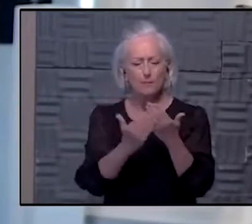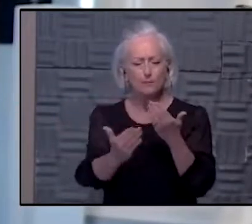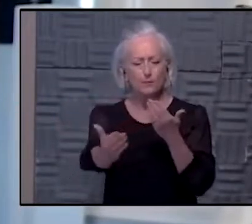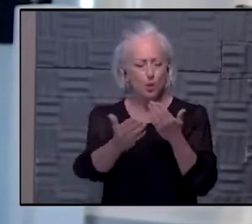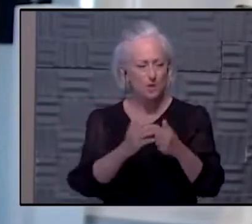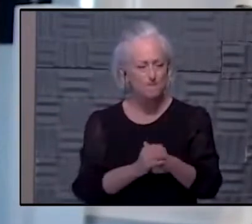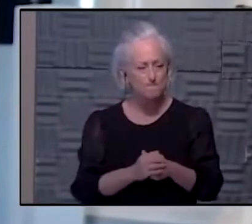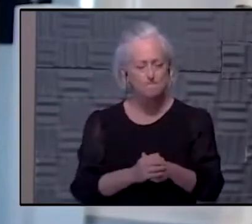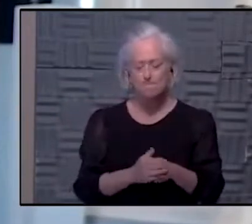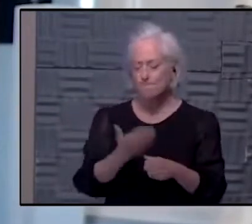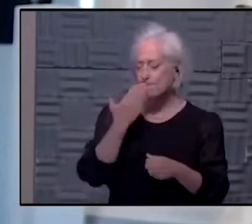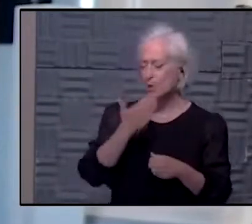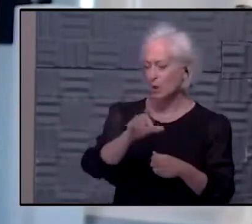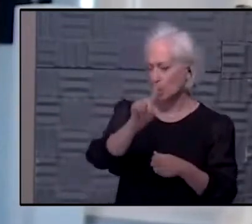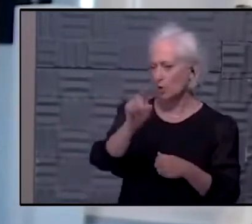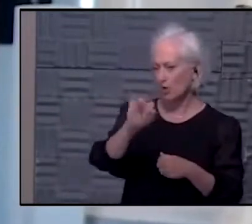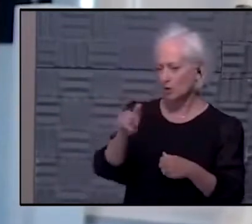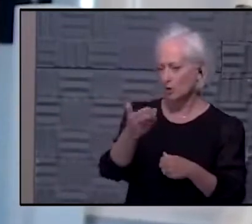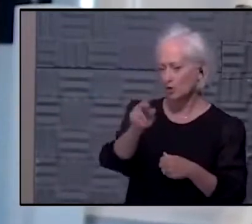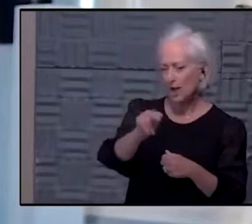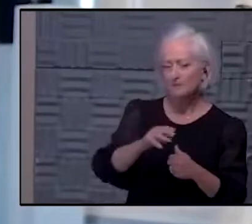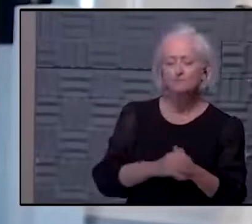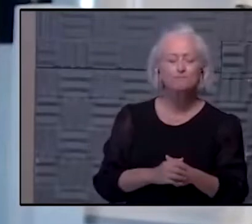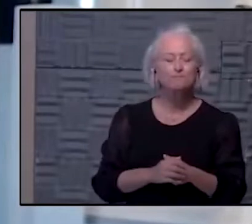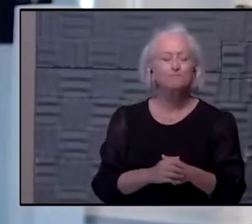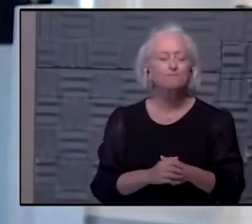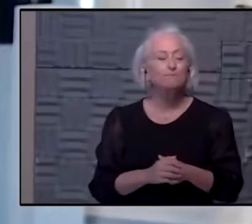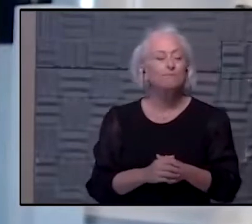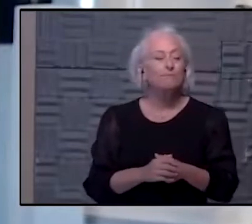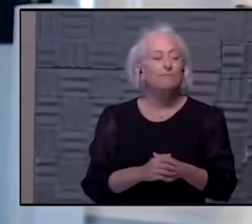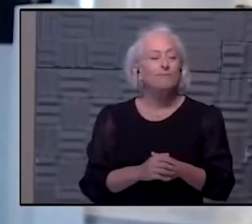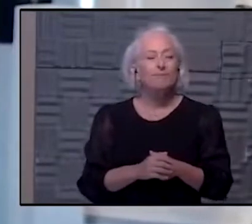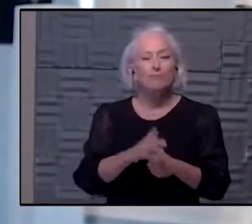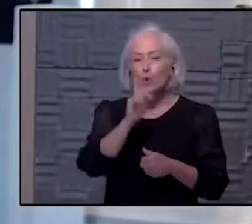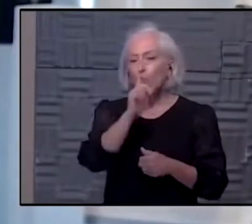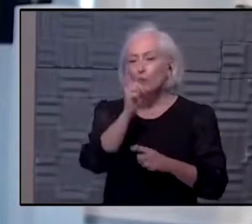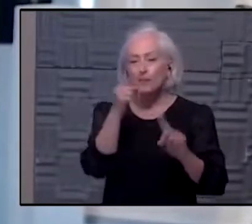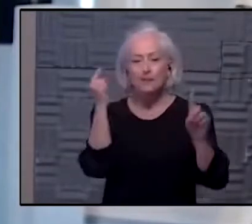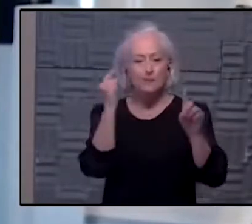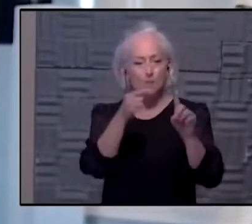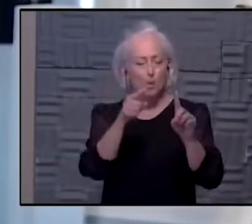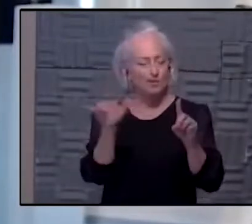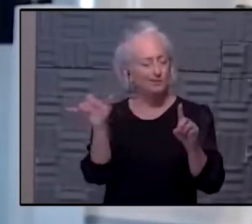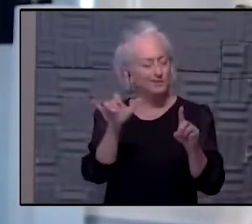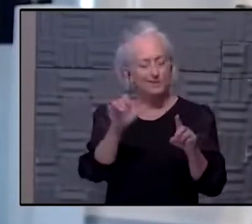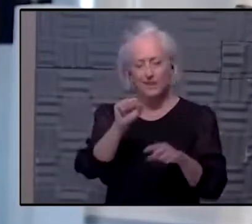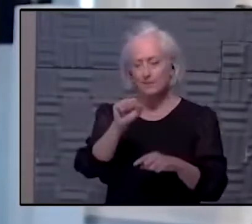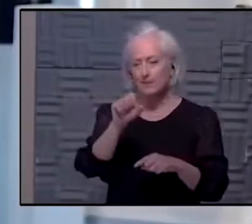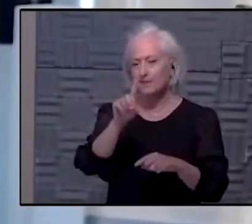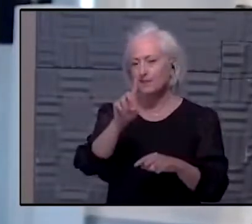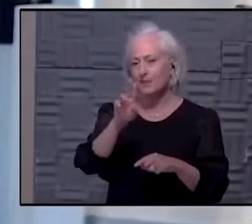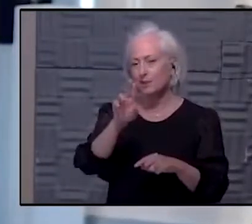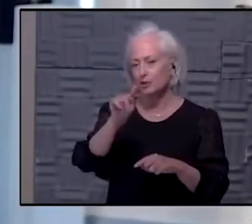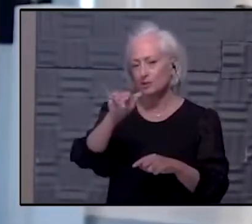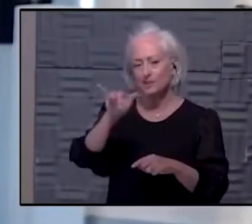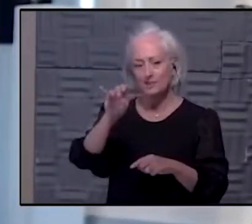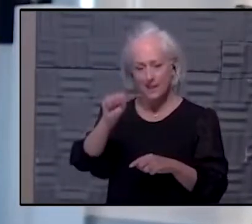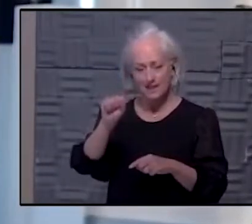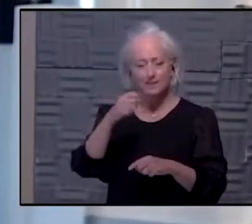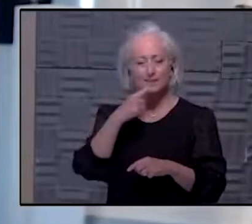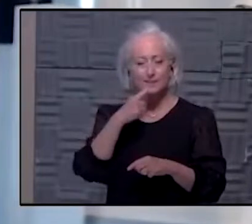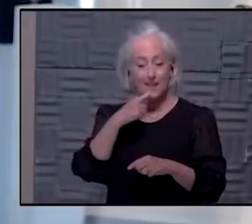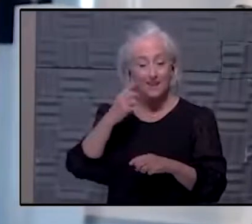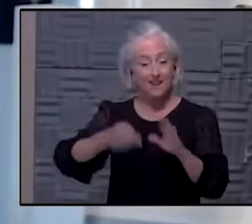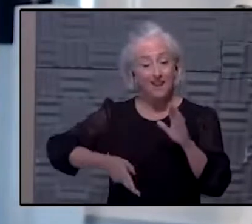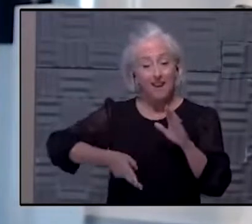Yeah, good question, John. I think the bottom line reflects back to what Steve Stites just said, and that is that the higher vaccinated counties